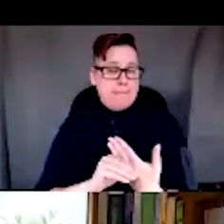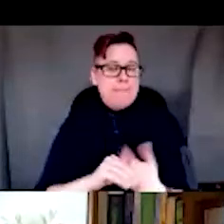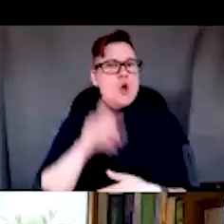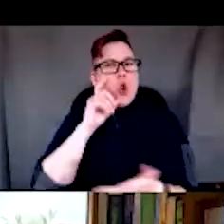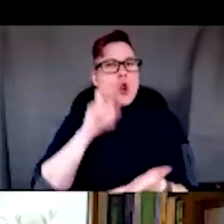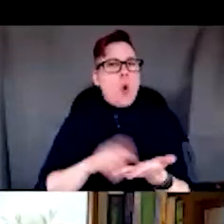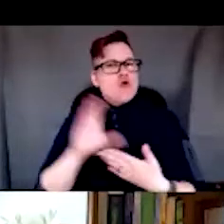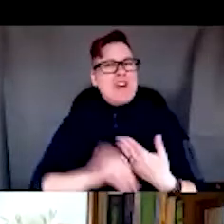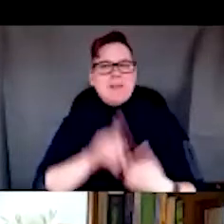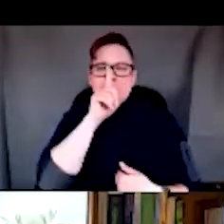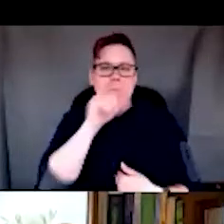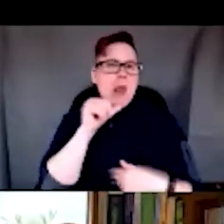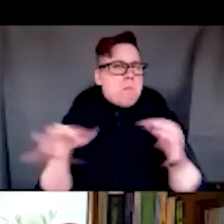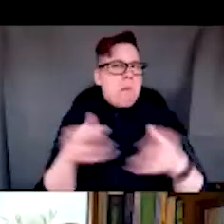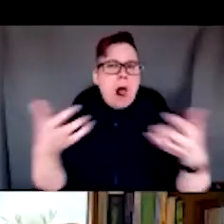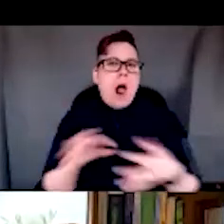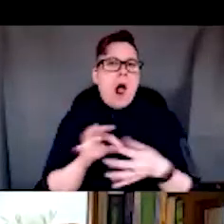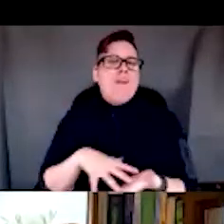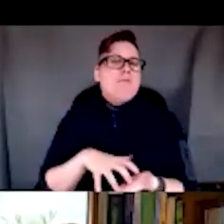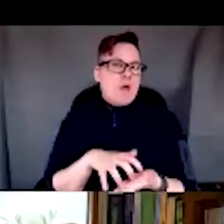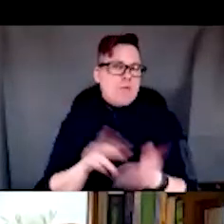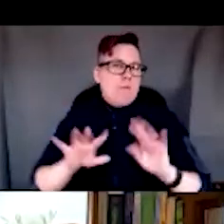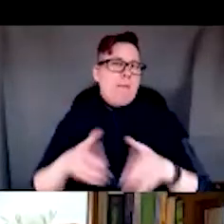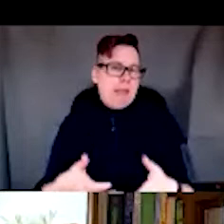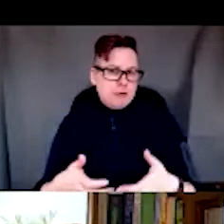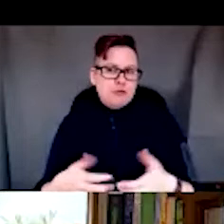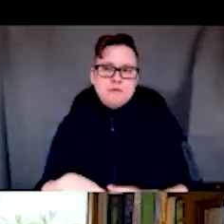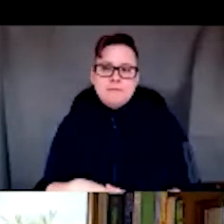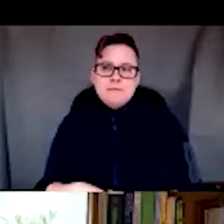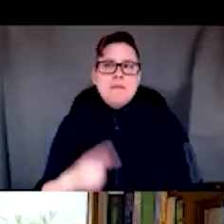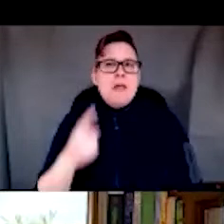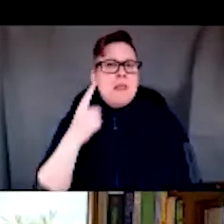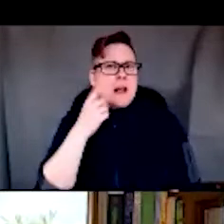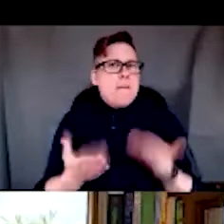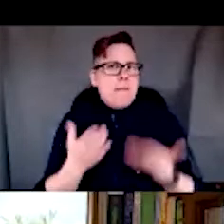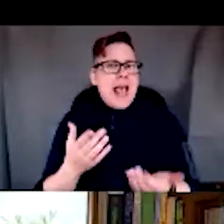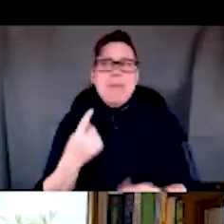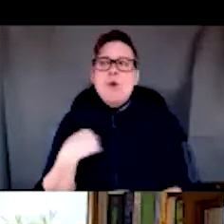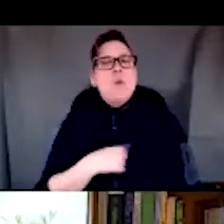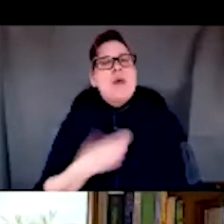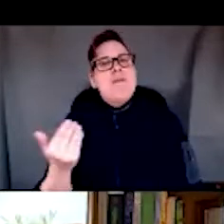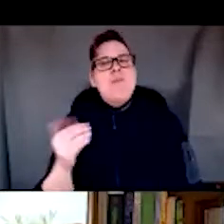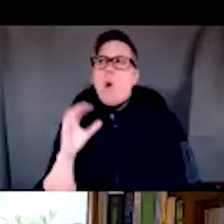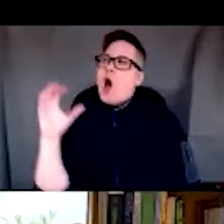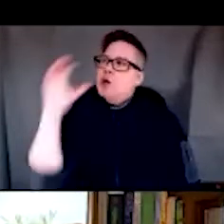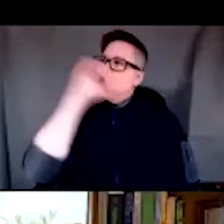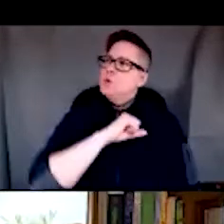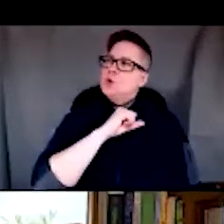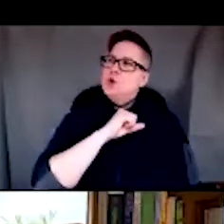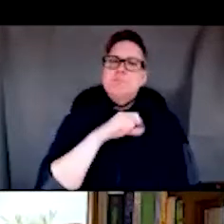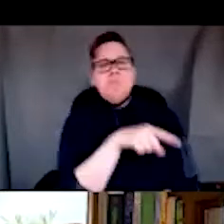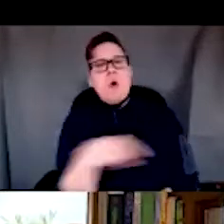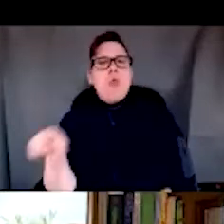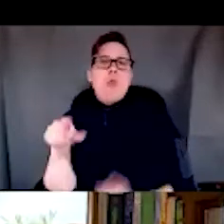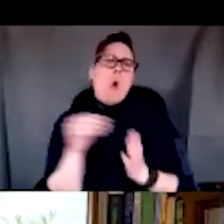populations. And I think we may have worked under an assumption that students